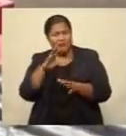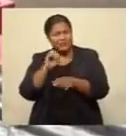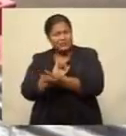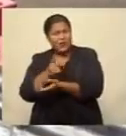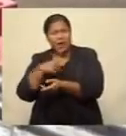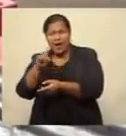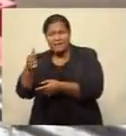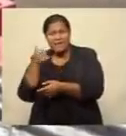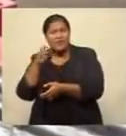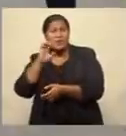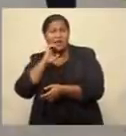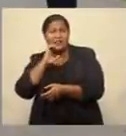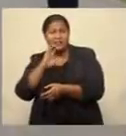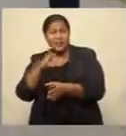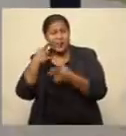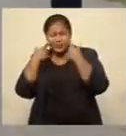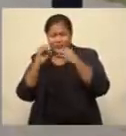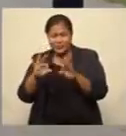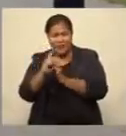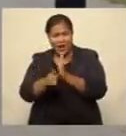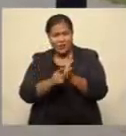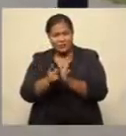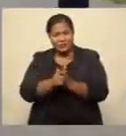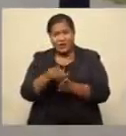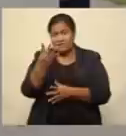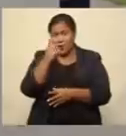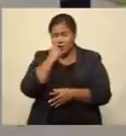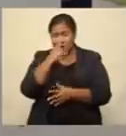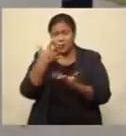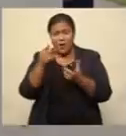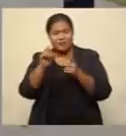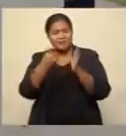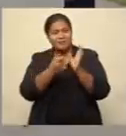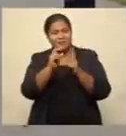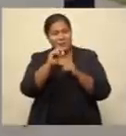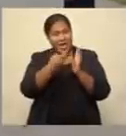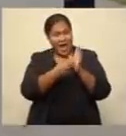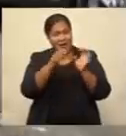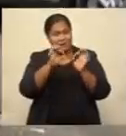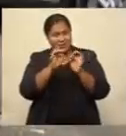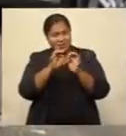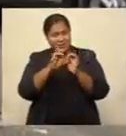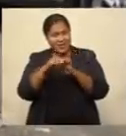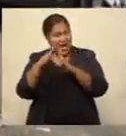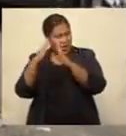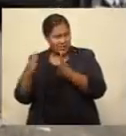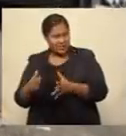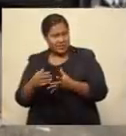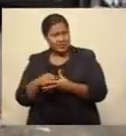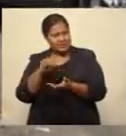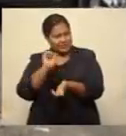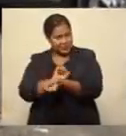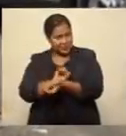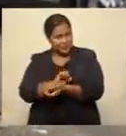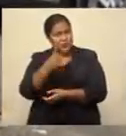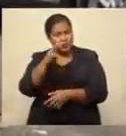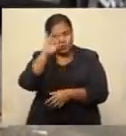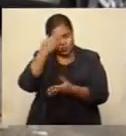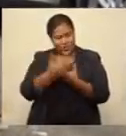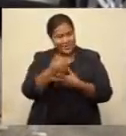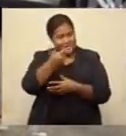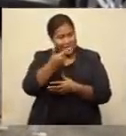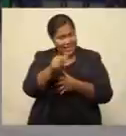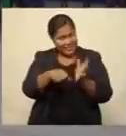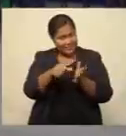Four people were found gathering at the Rewanga PRB flat and two students aged 17 and 18, as well as a